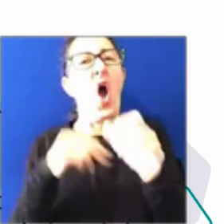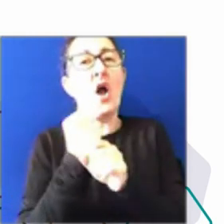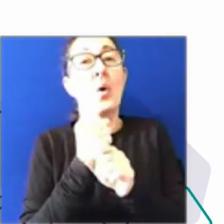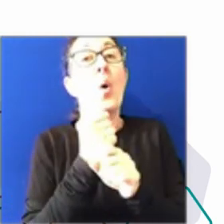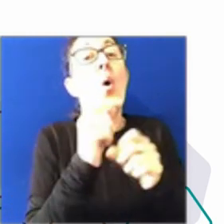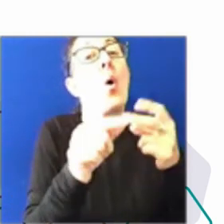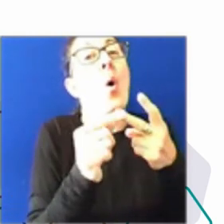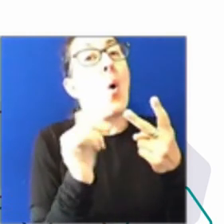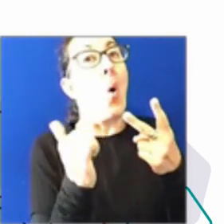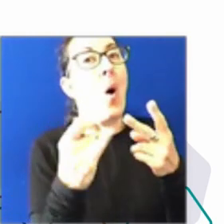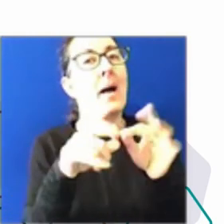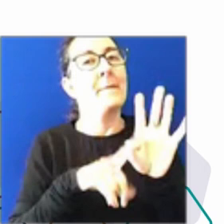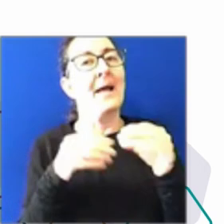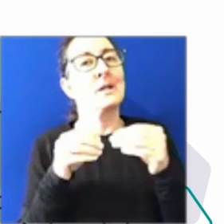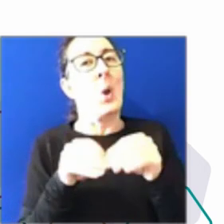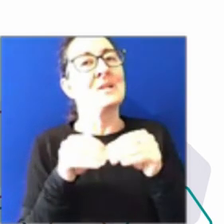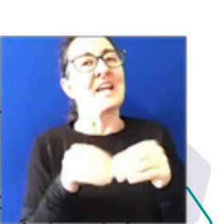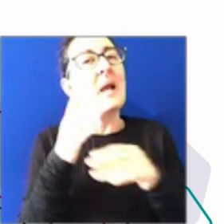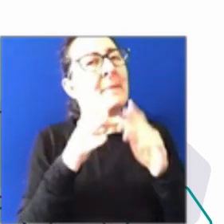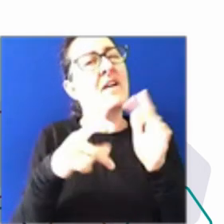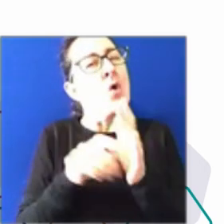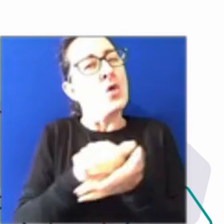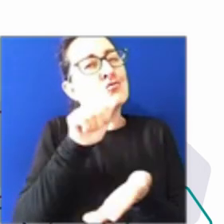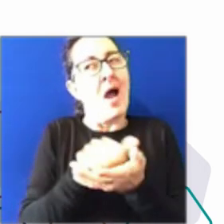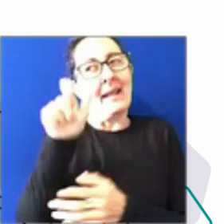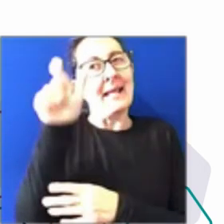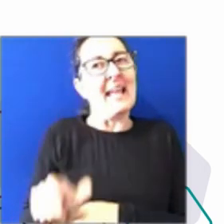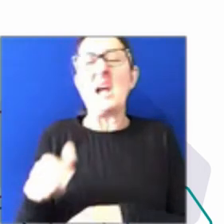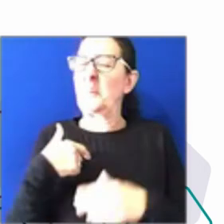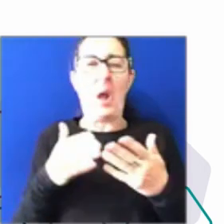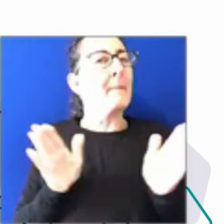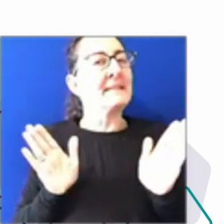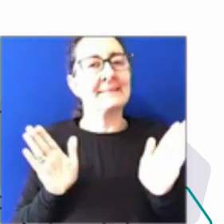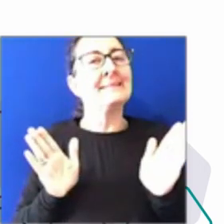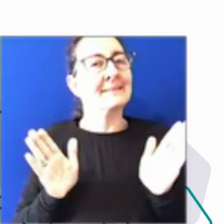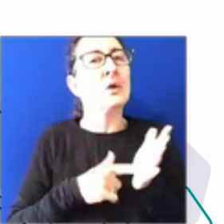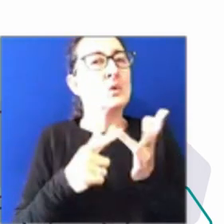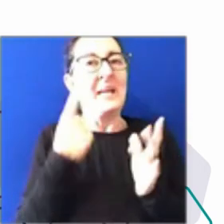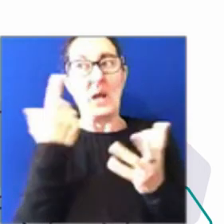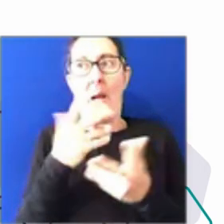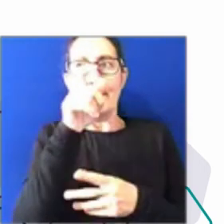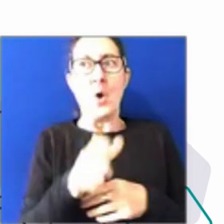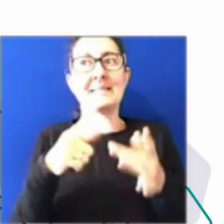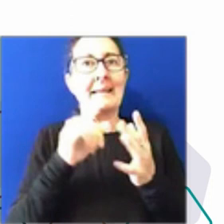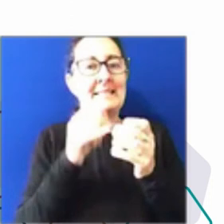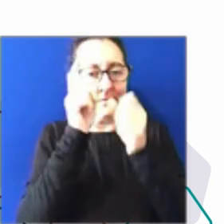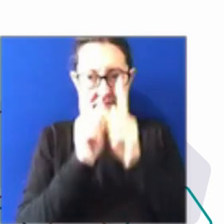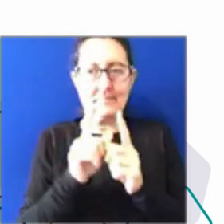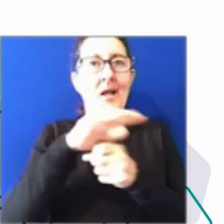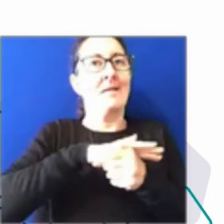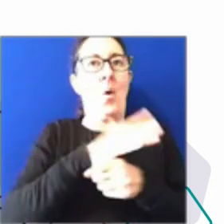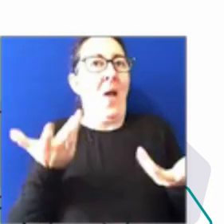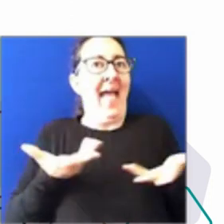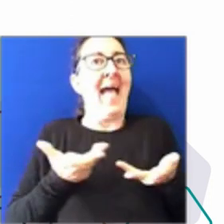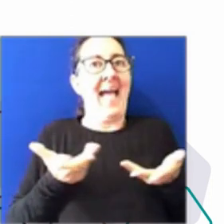for the right candidate, we're really open to looking at kind of where that person is located and really thinking through